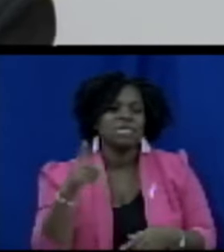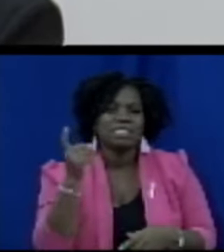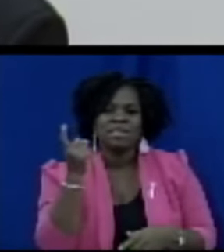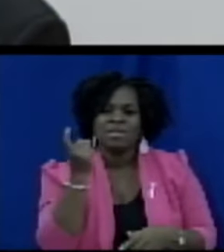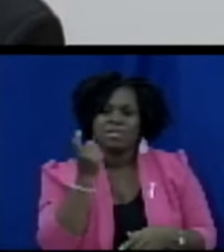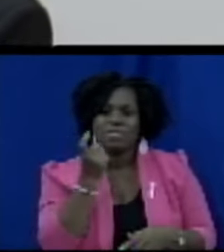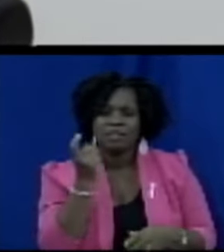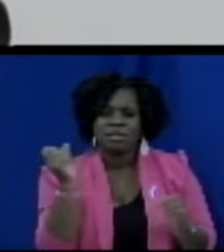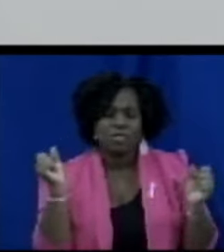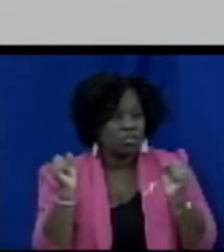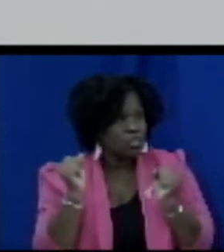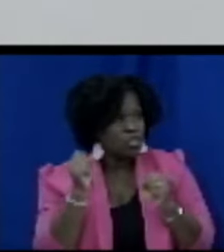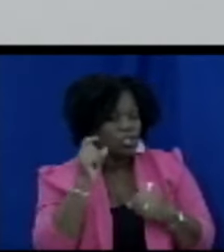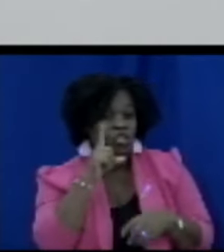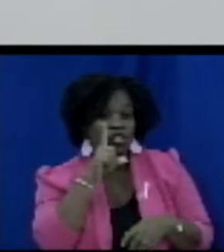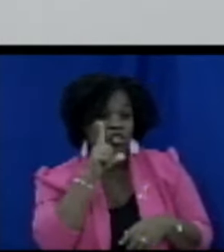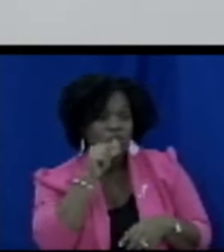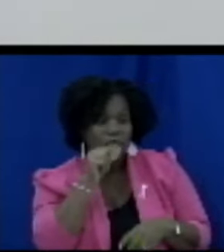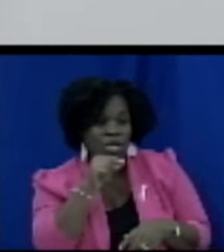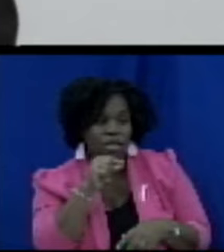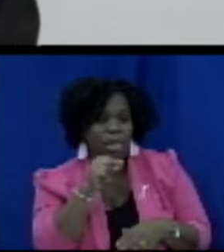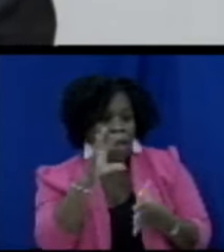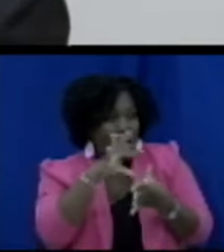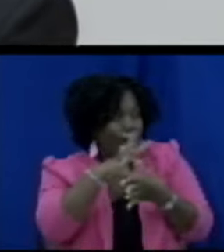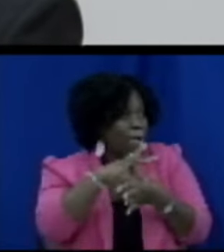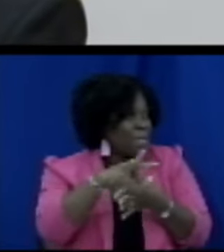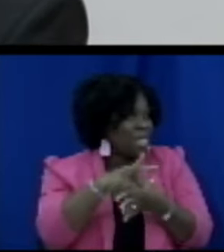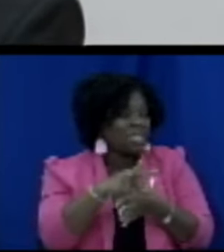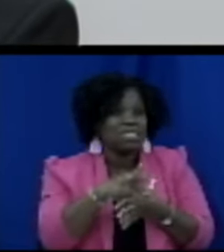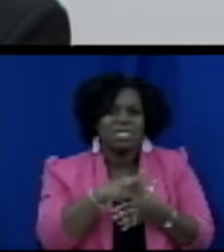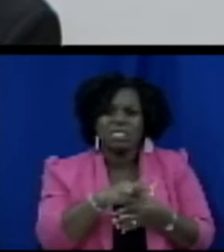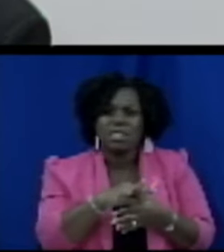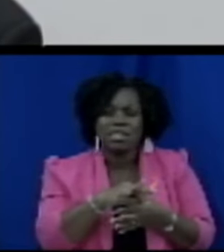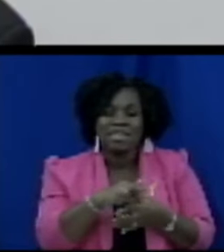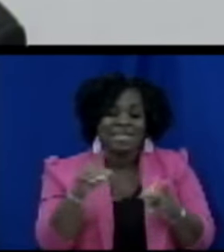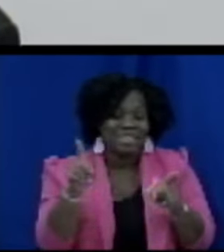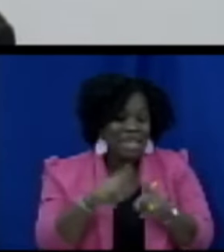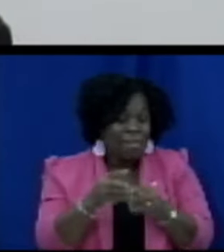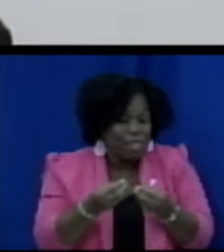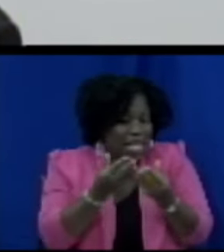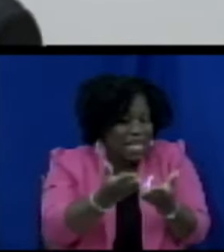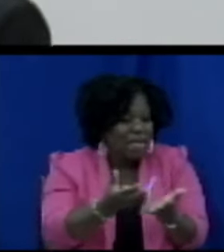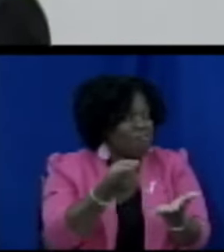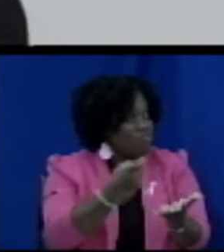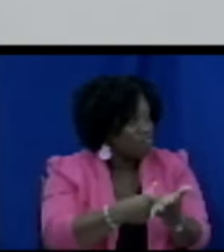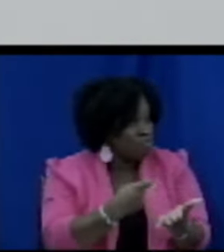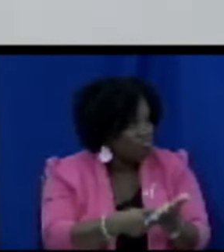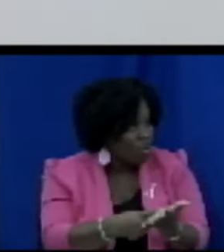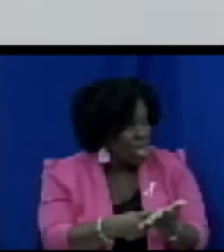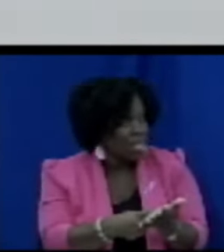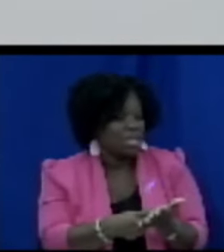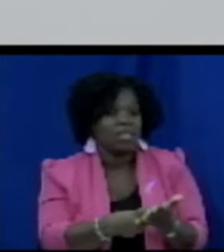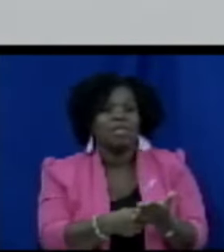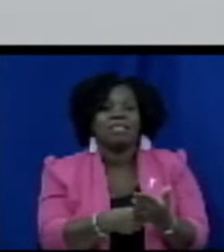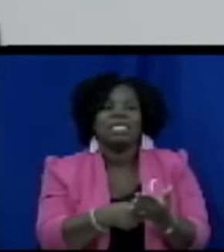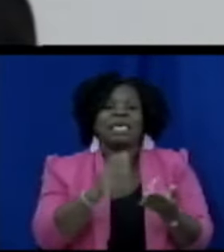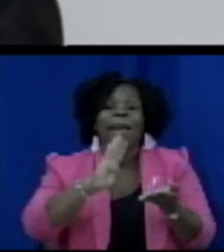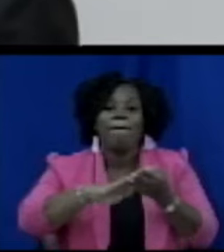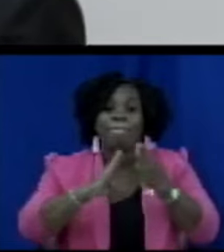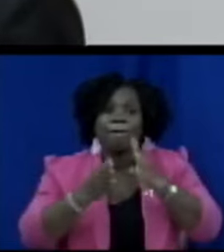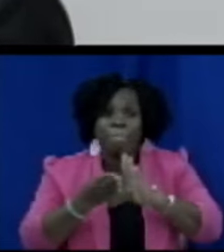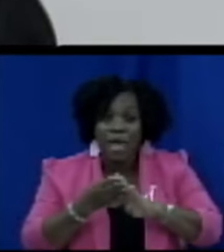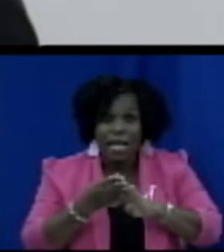and they're not only given the price they're not given the price in Bastia